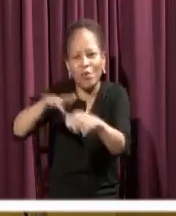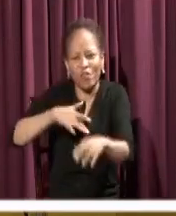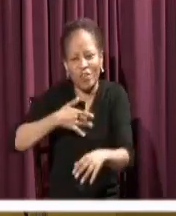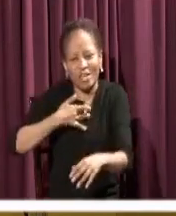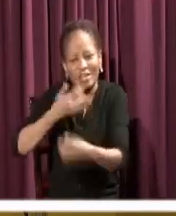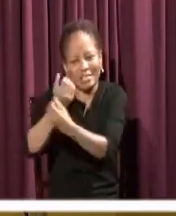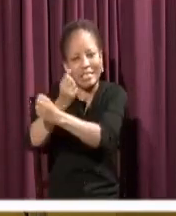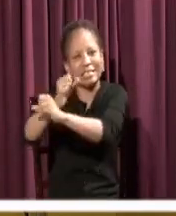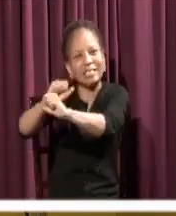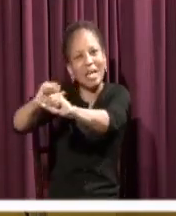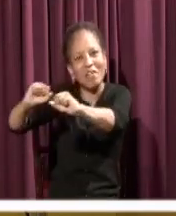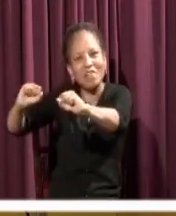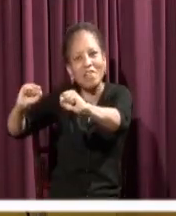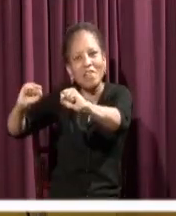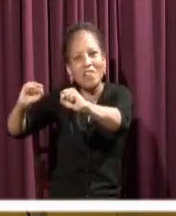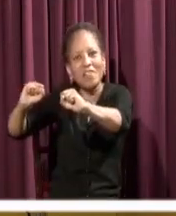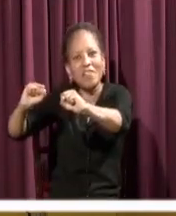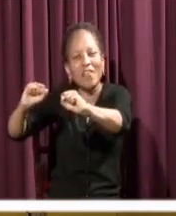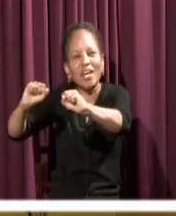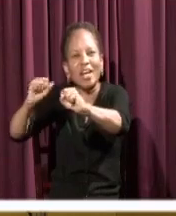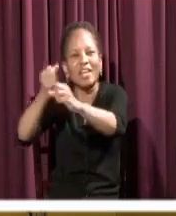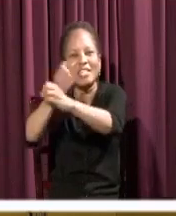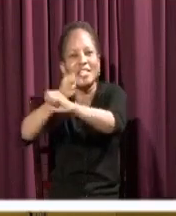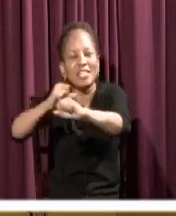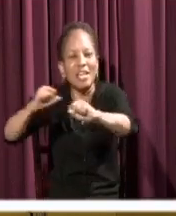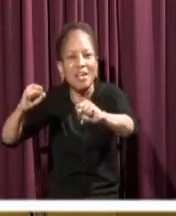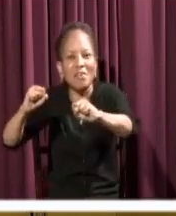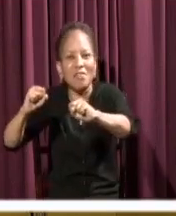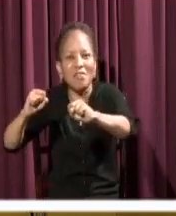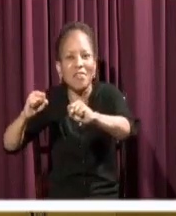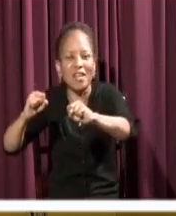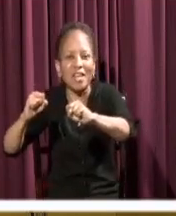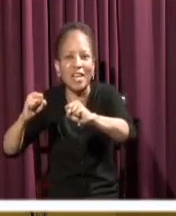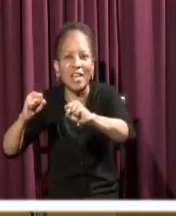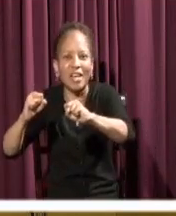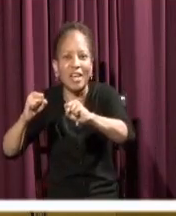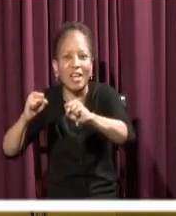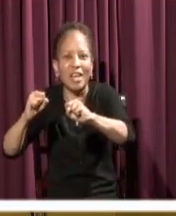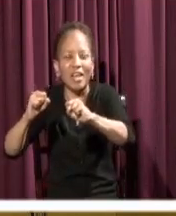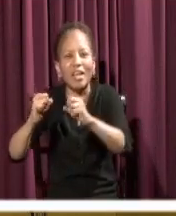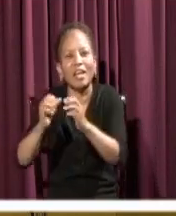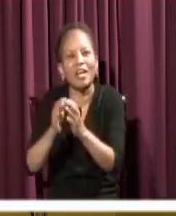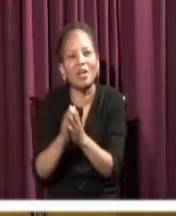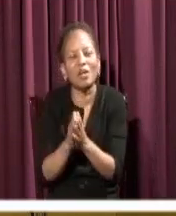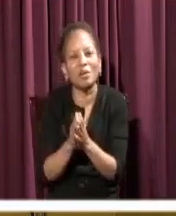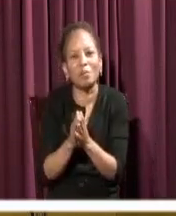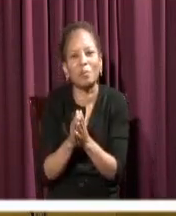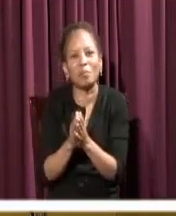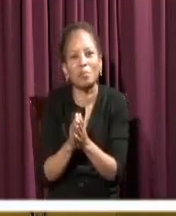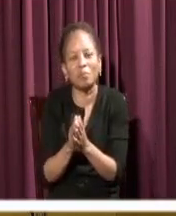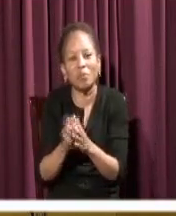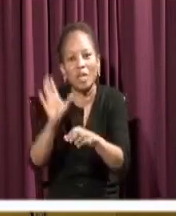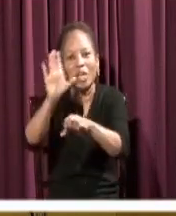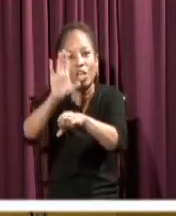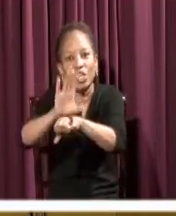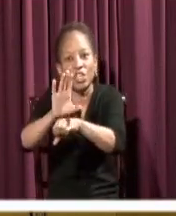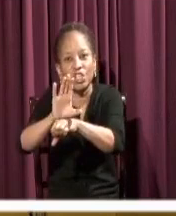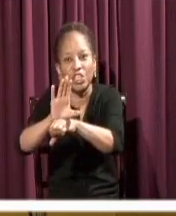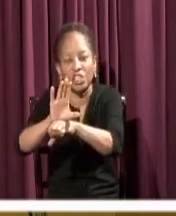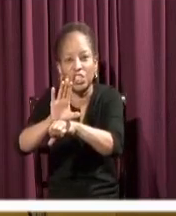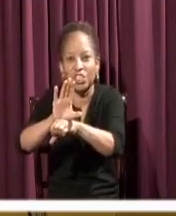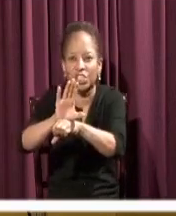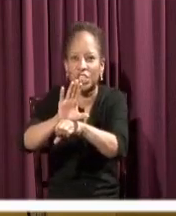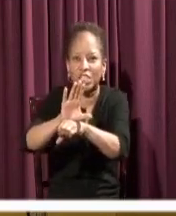ourselves in this battered condition in which we are in. And you know that the church is being battered on